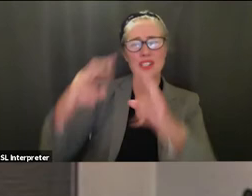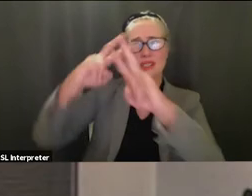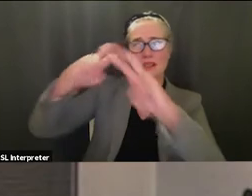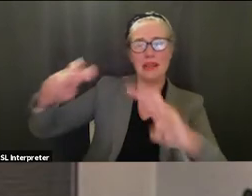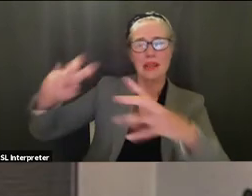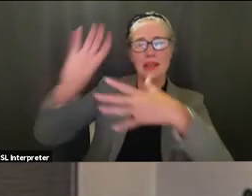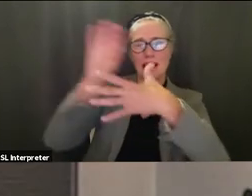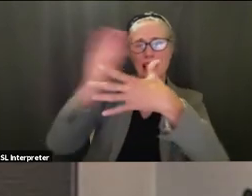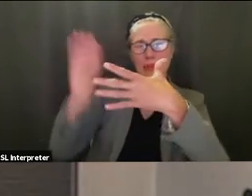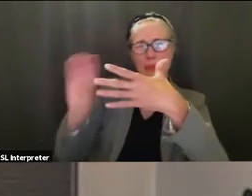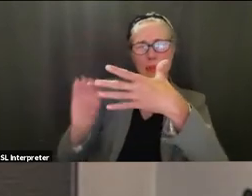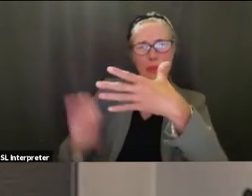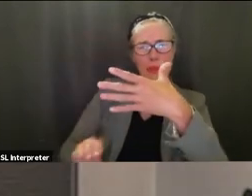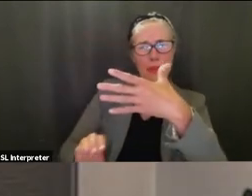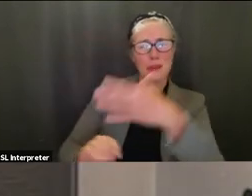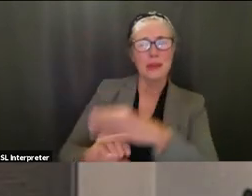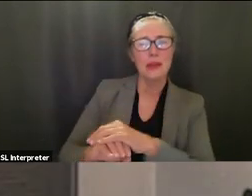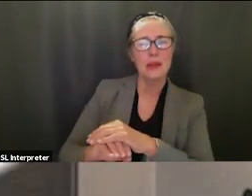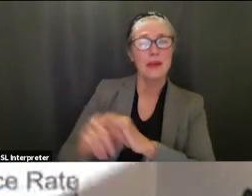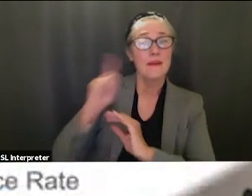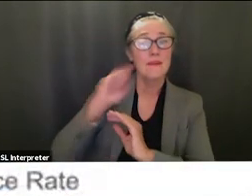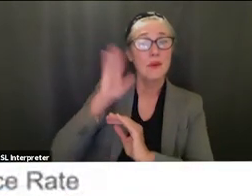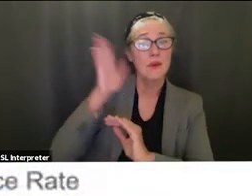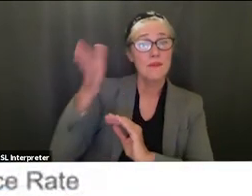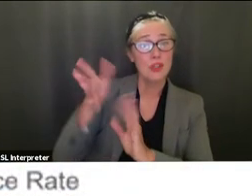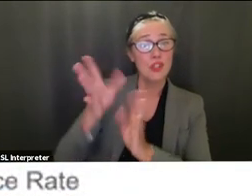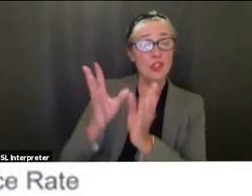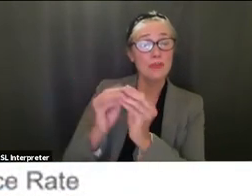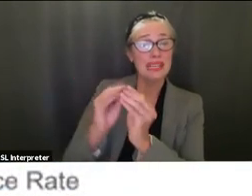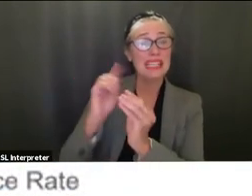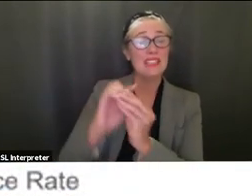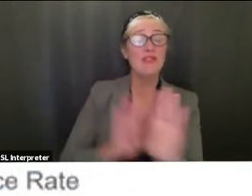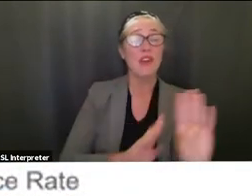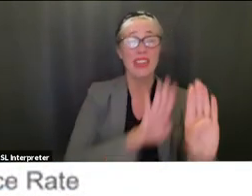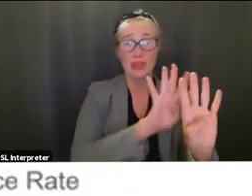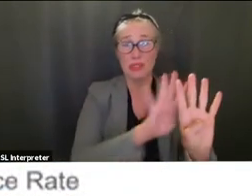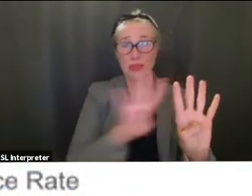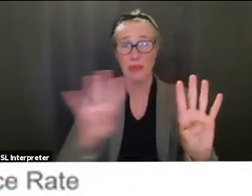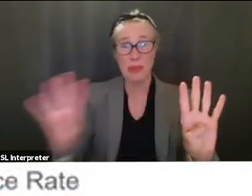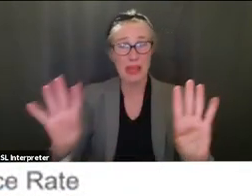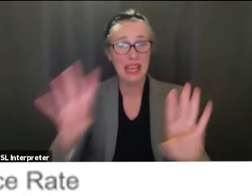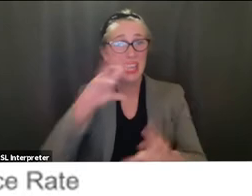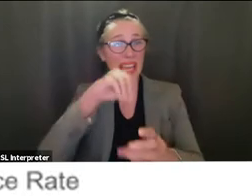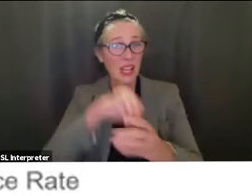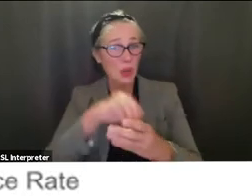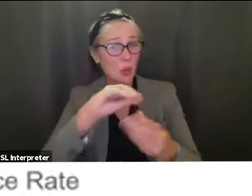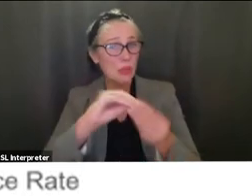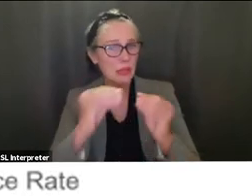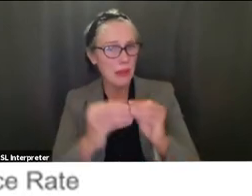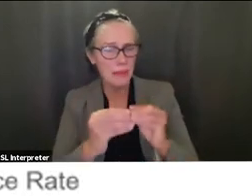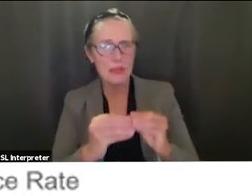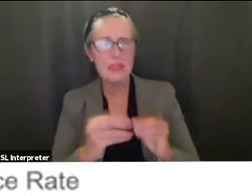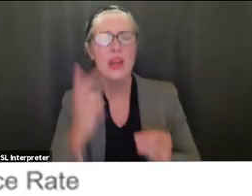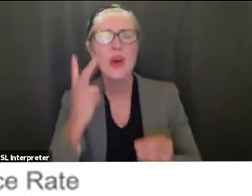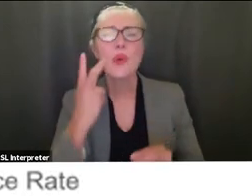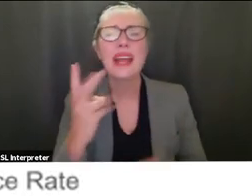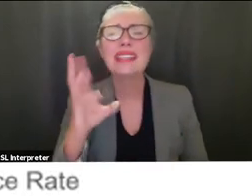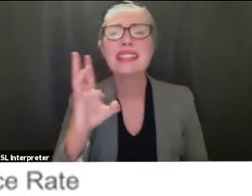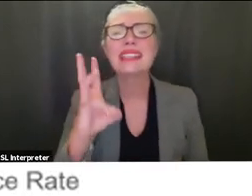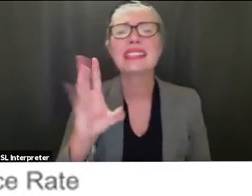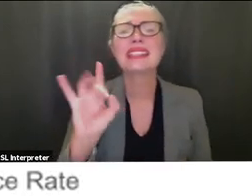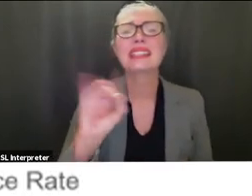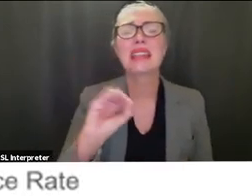request that i have for future meetings is if you could please include the numbers when i see 68 percent